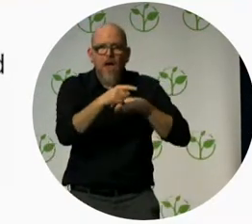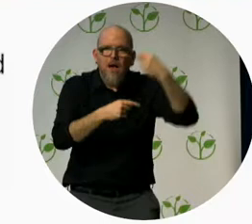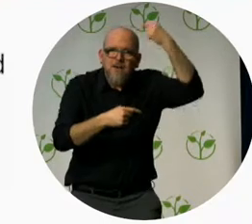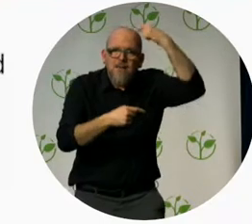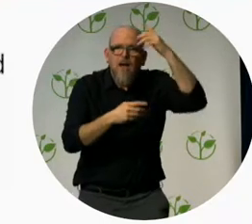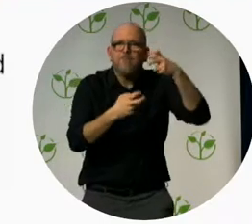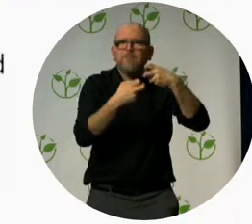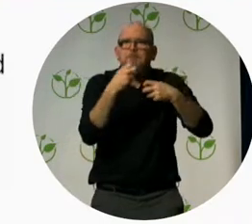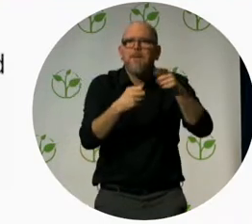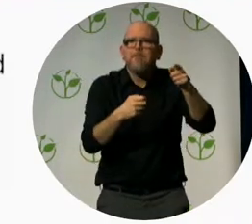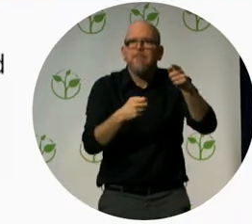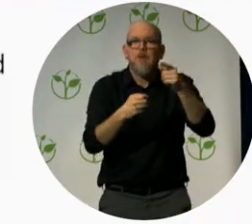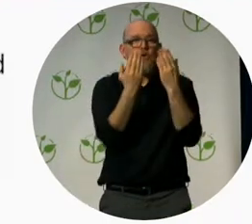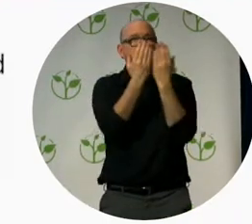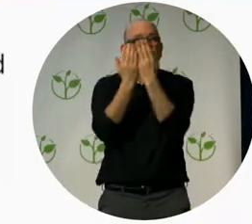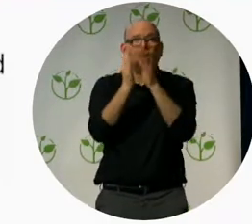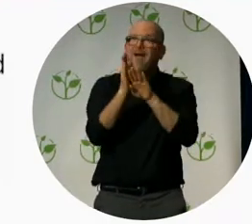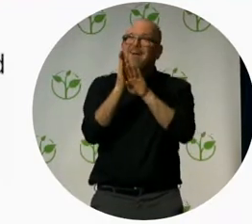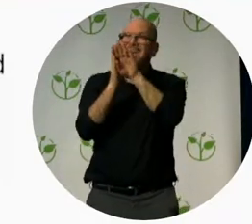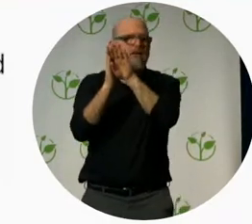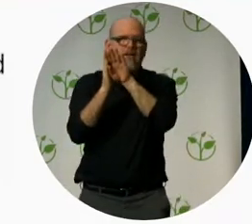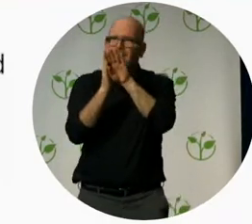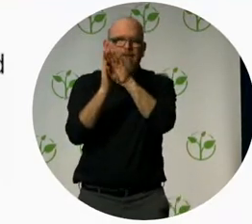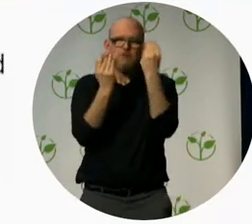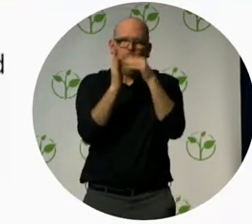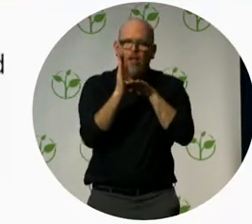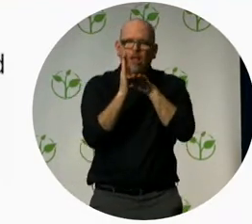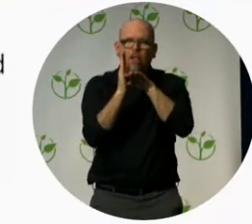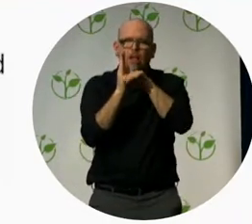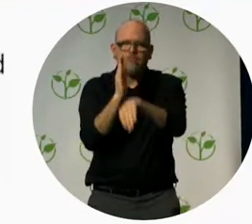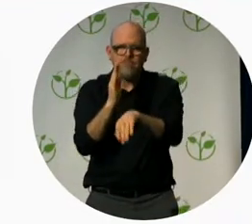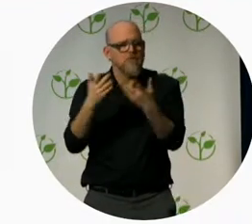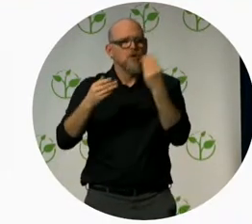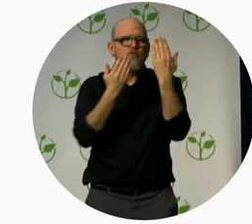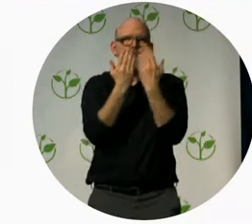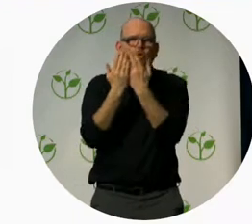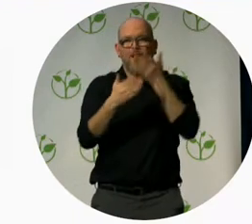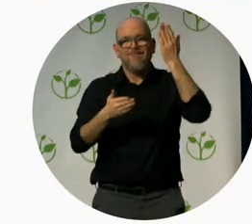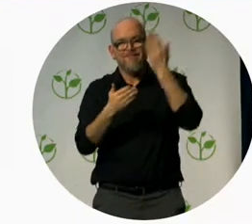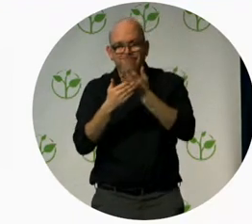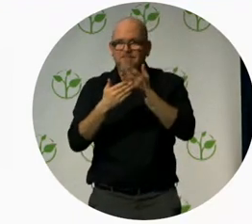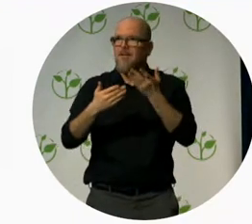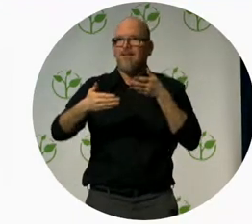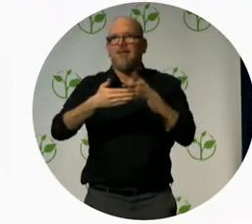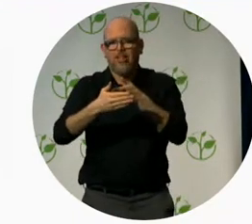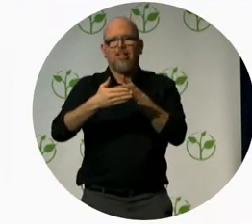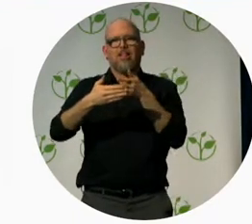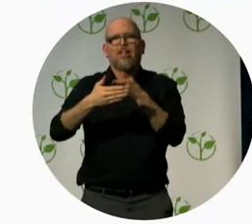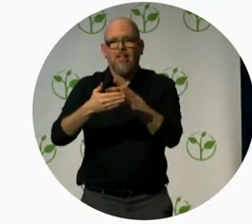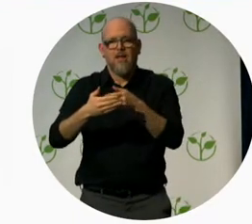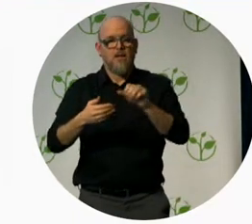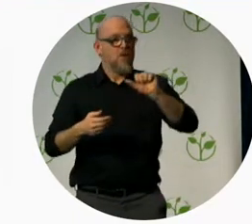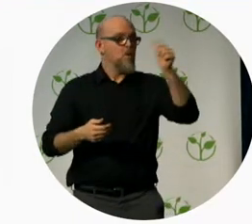the potential of the one in five and all people for that matter there's no reason why the one in five can't thrive